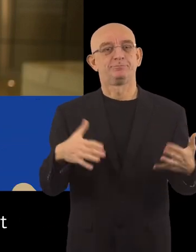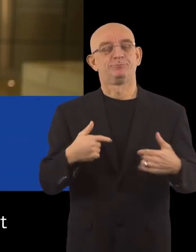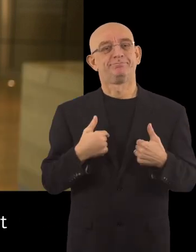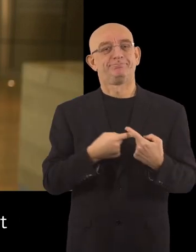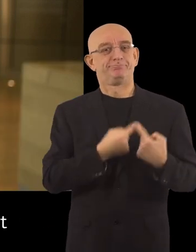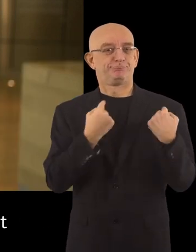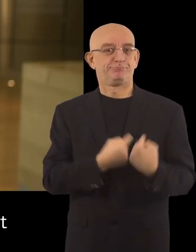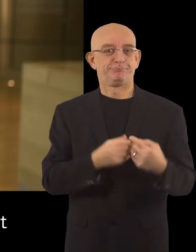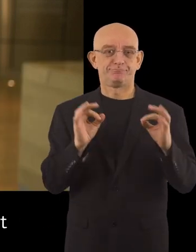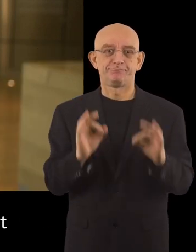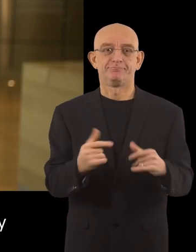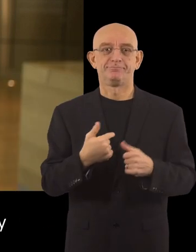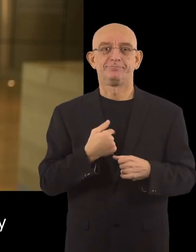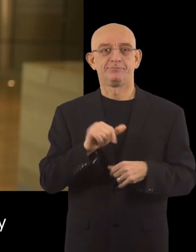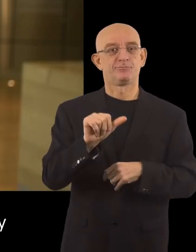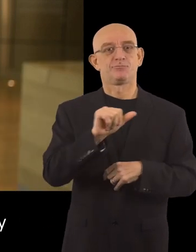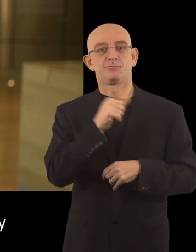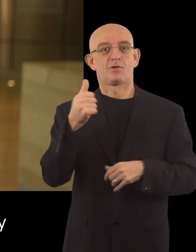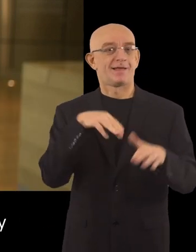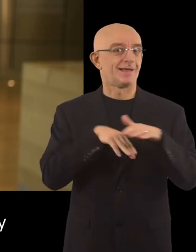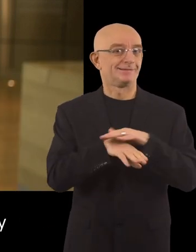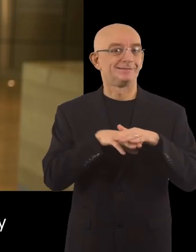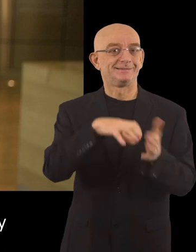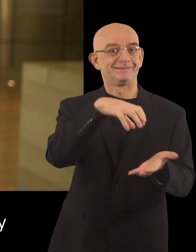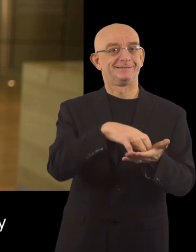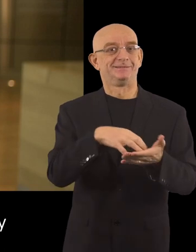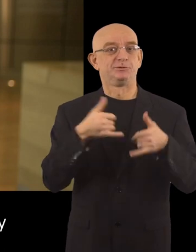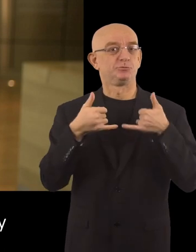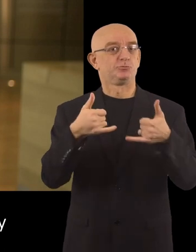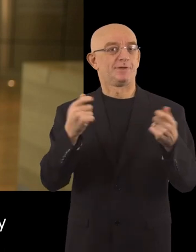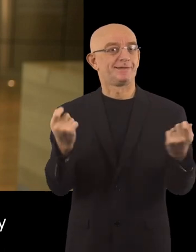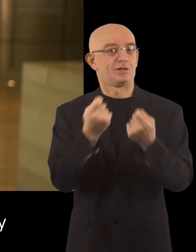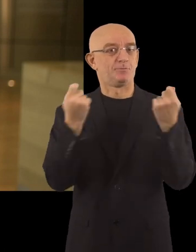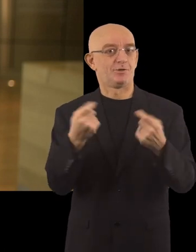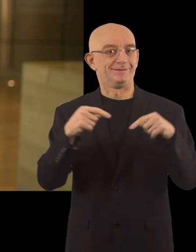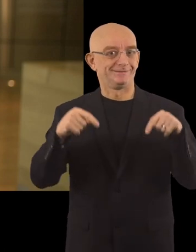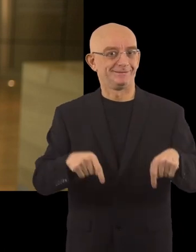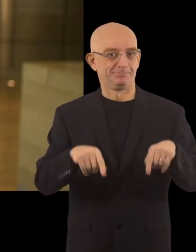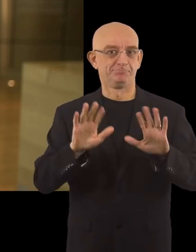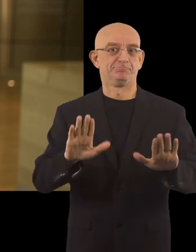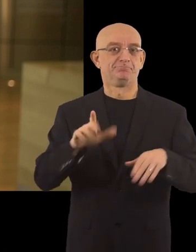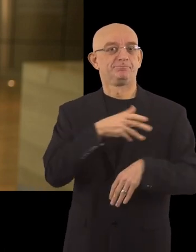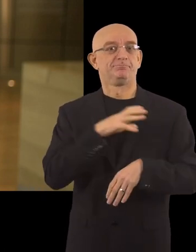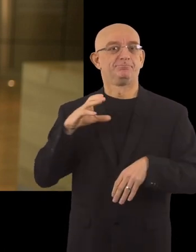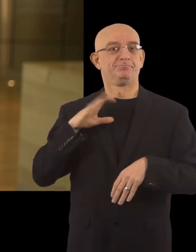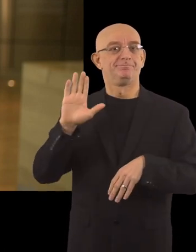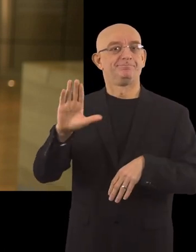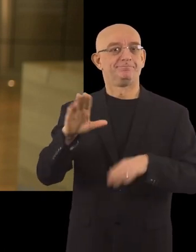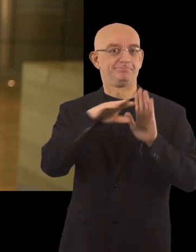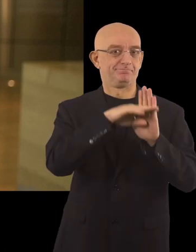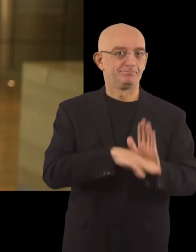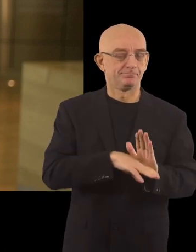pleased and honored to take part in the first Access City Awards ceremony of this commission's mandate.